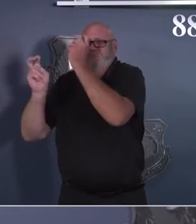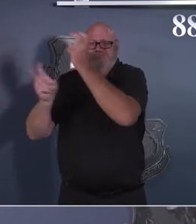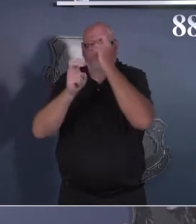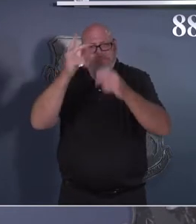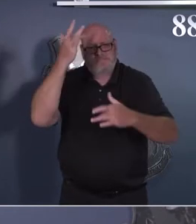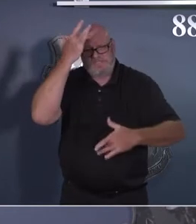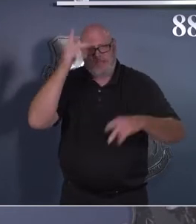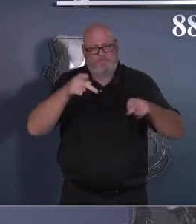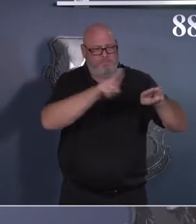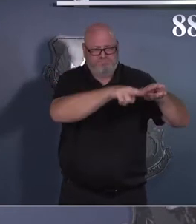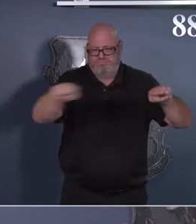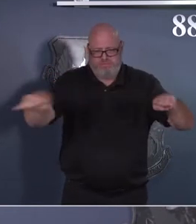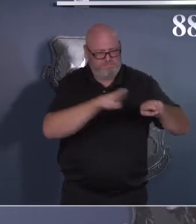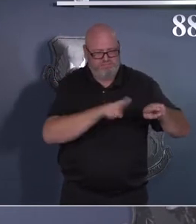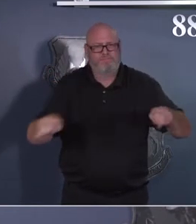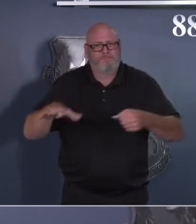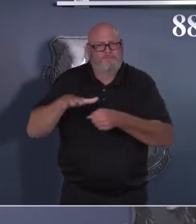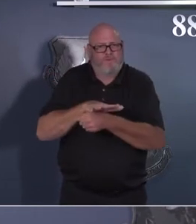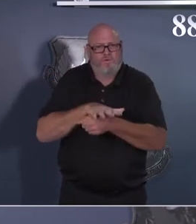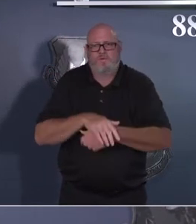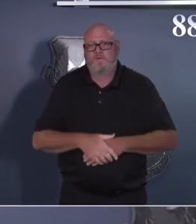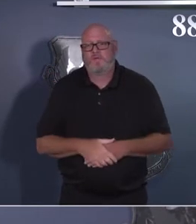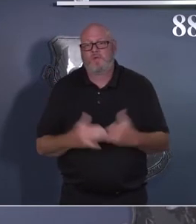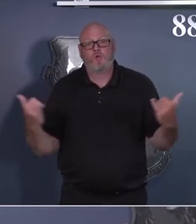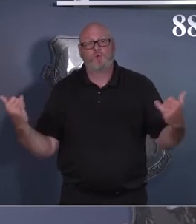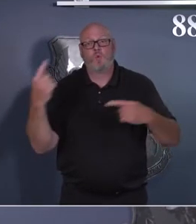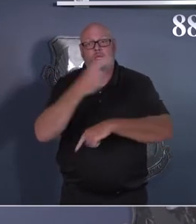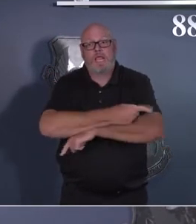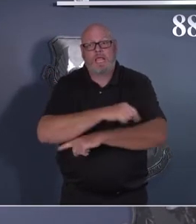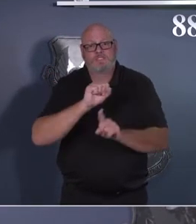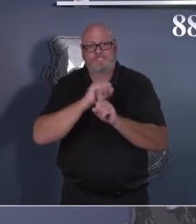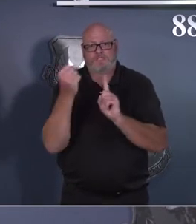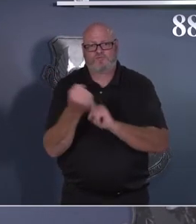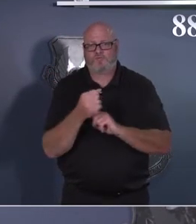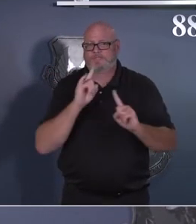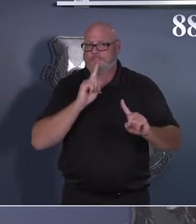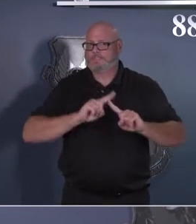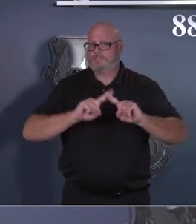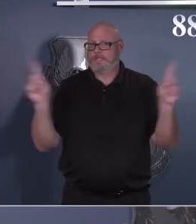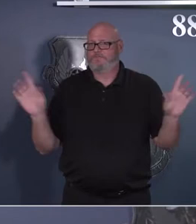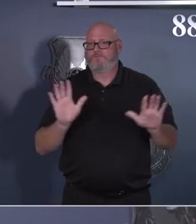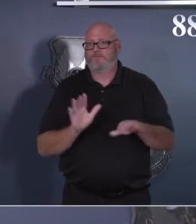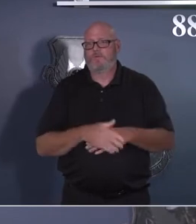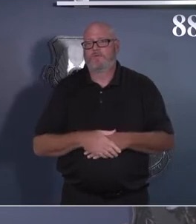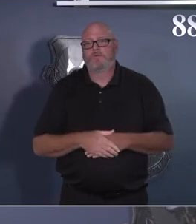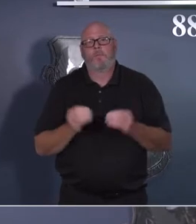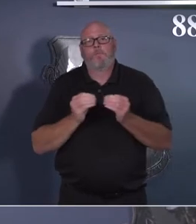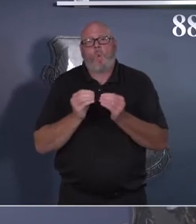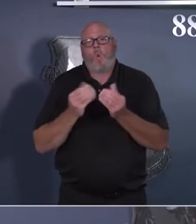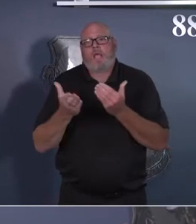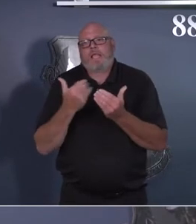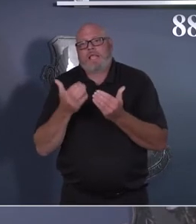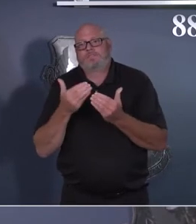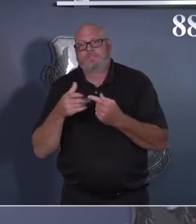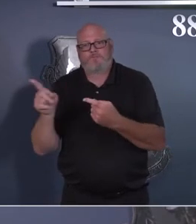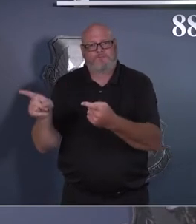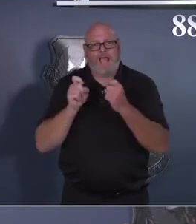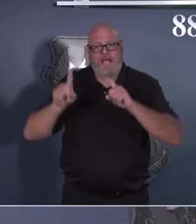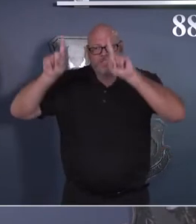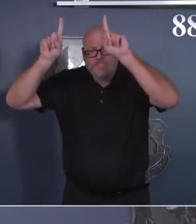there is a lot of testing capability and capacity, not just in the installation, but in the surrounding communities.